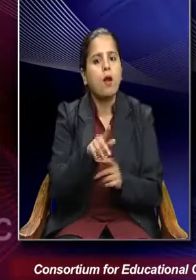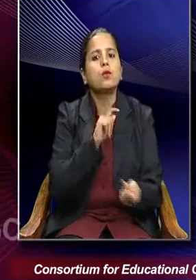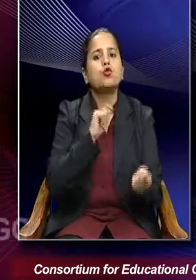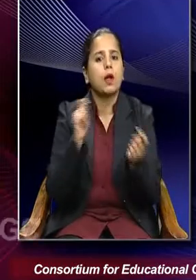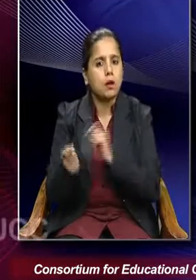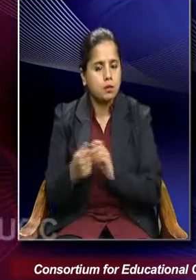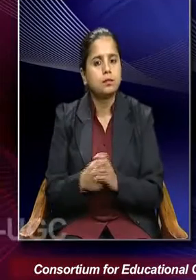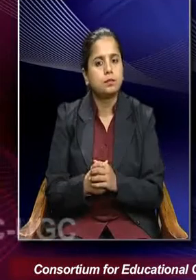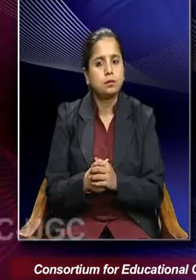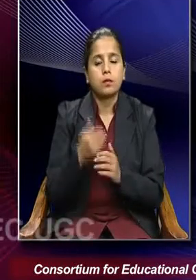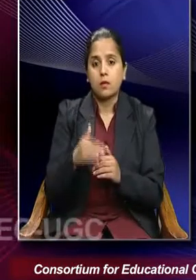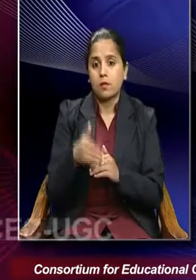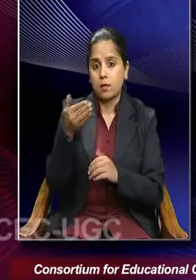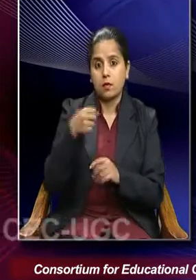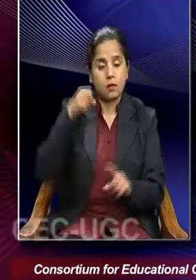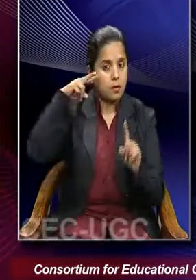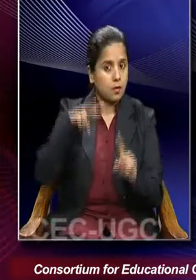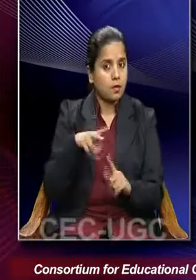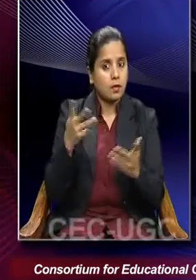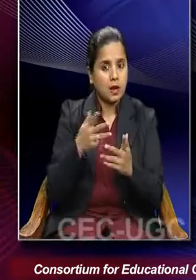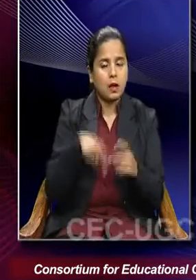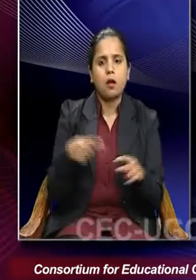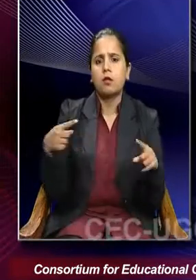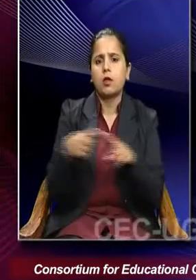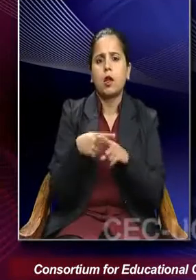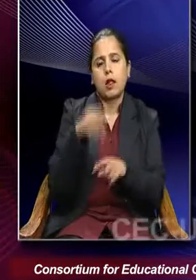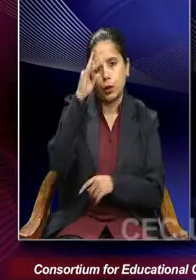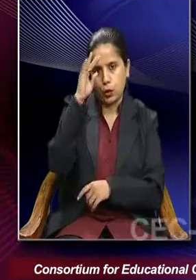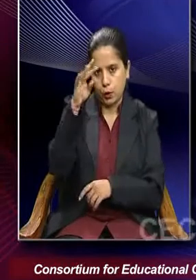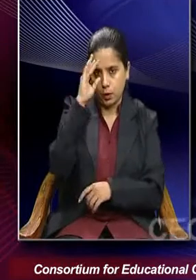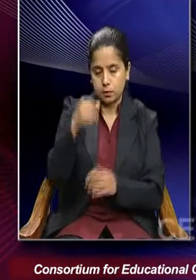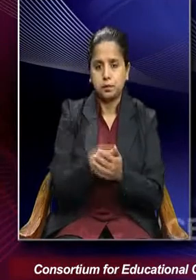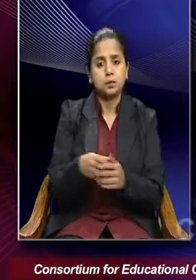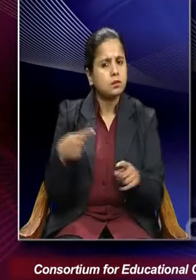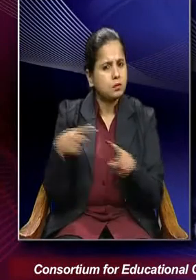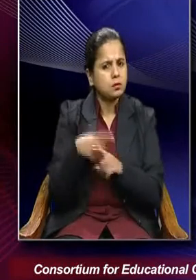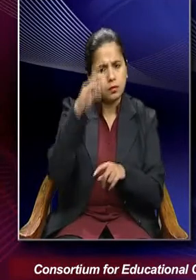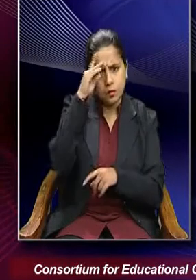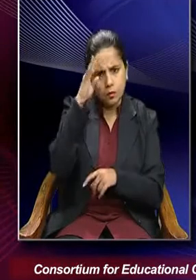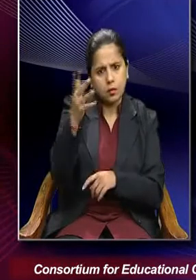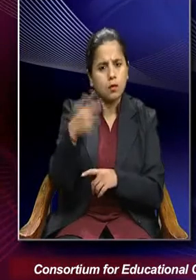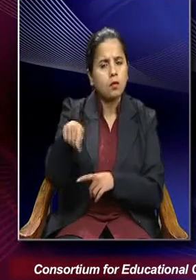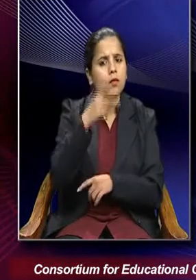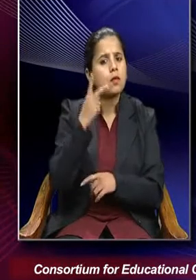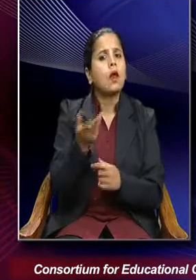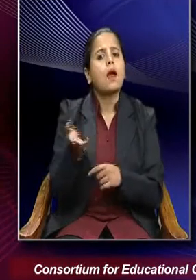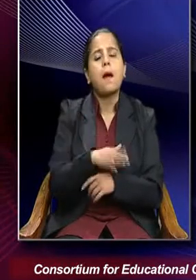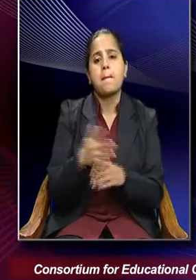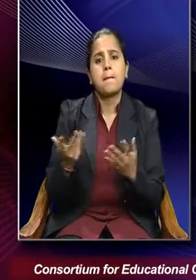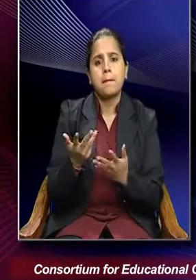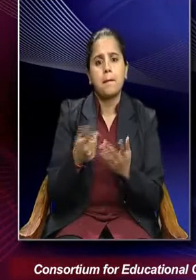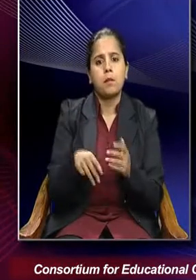So the next perspective is the conflict theory. Now the conflict theory comes in from the